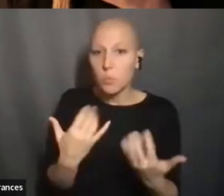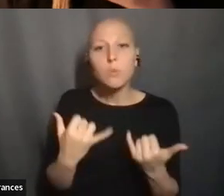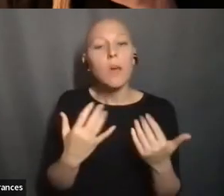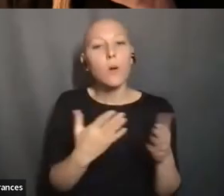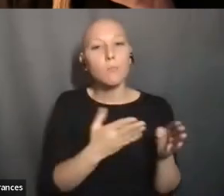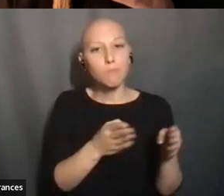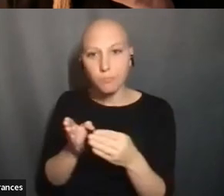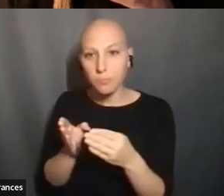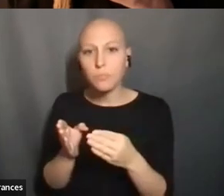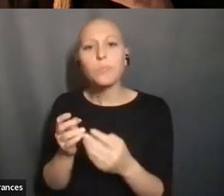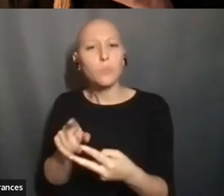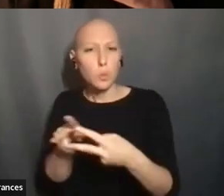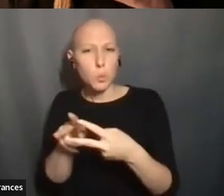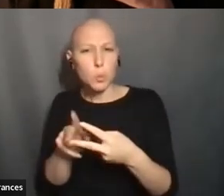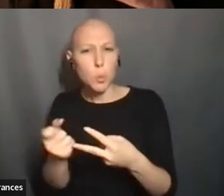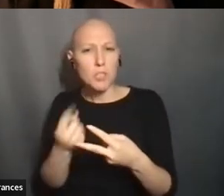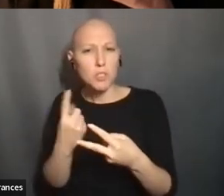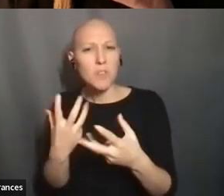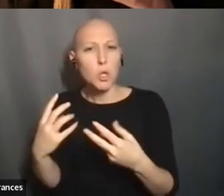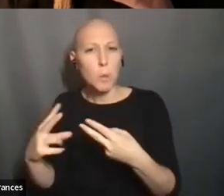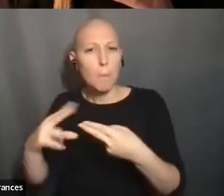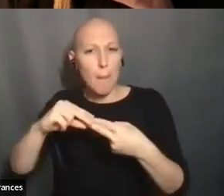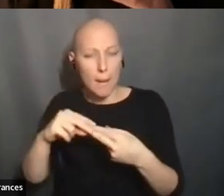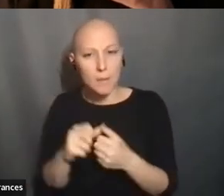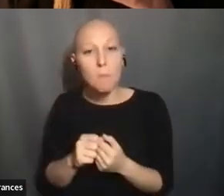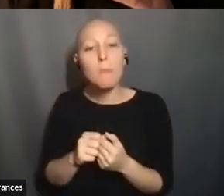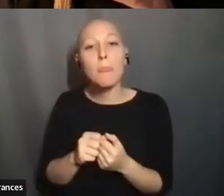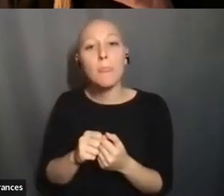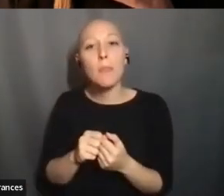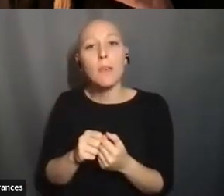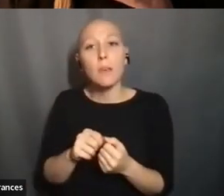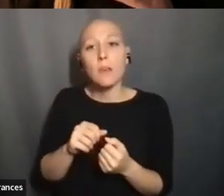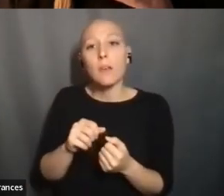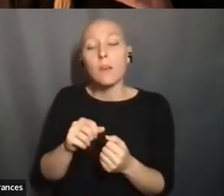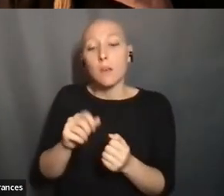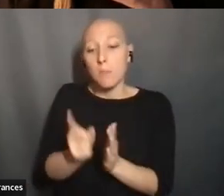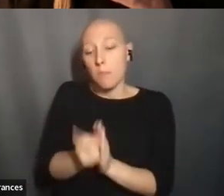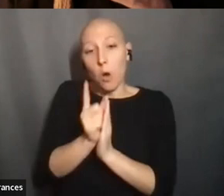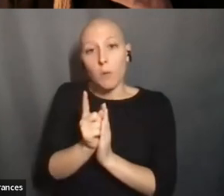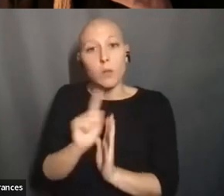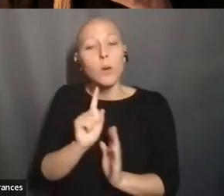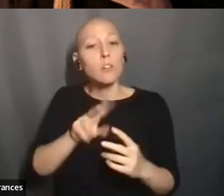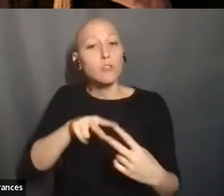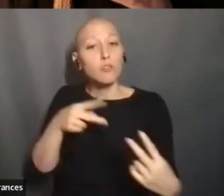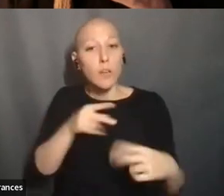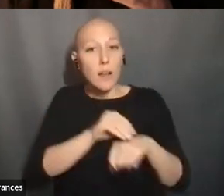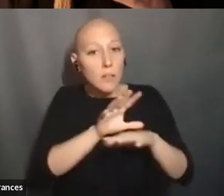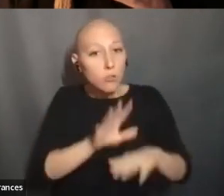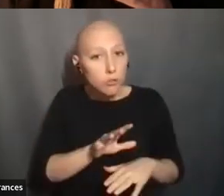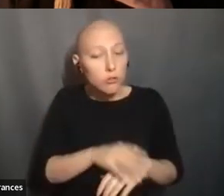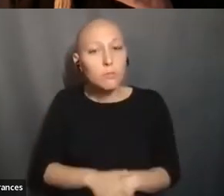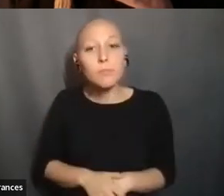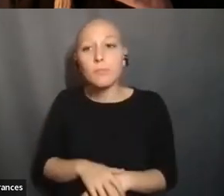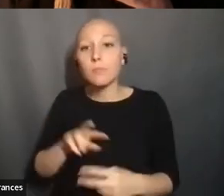THEY'RE ASKING ABOUT THAT MOMENT OF INTERFACE BETWEEN A GENETIC COUNSELOR, A GENETIC HEALTH PROFESSIONAL, AND THE